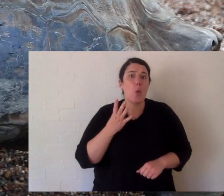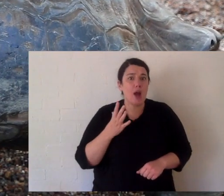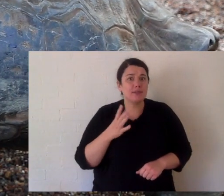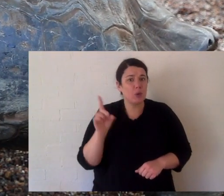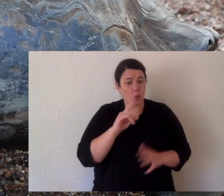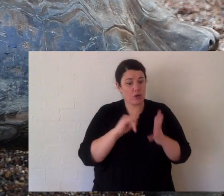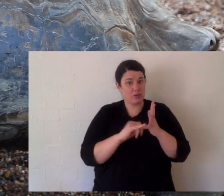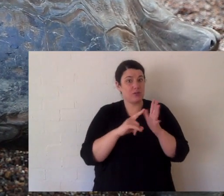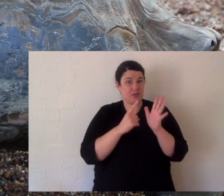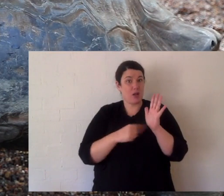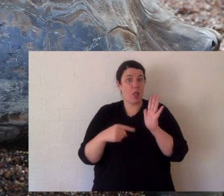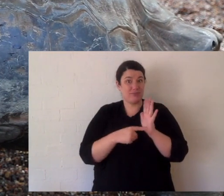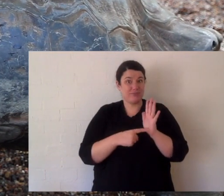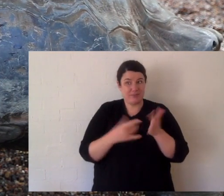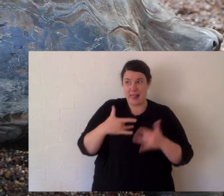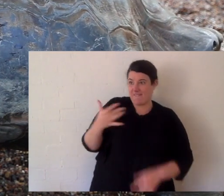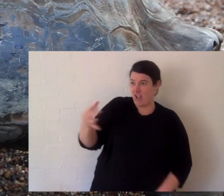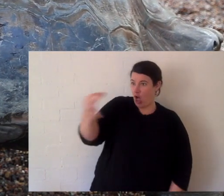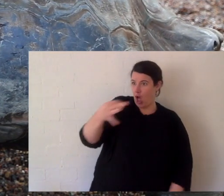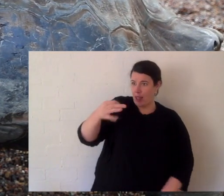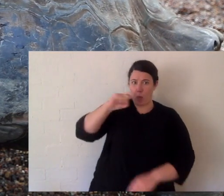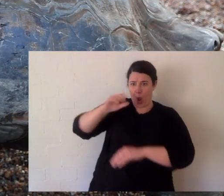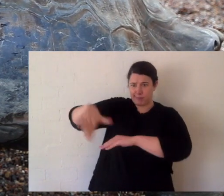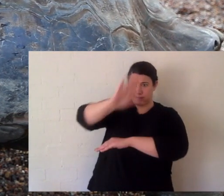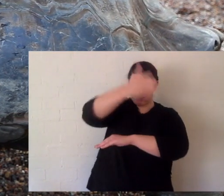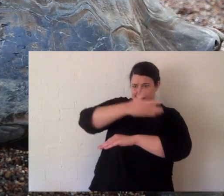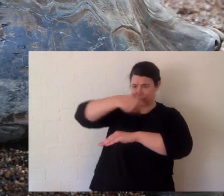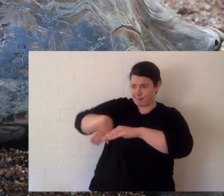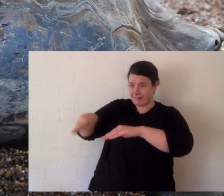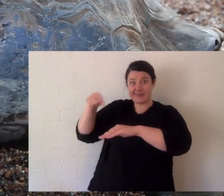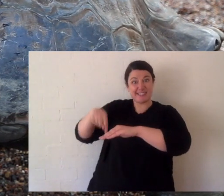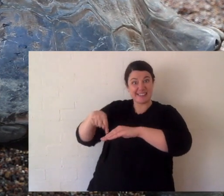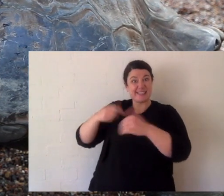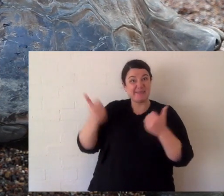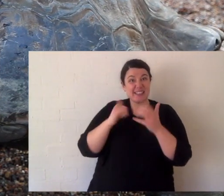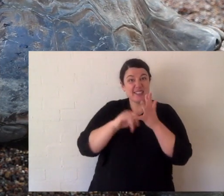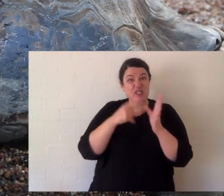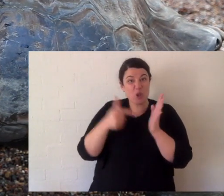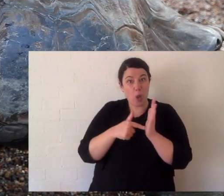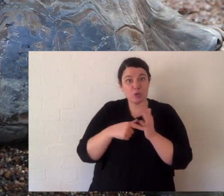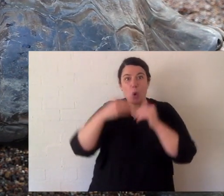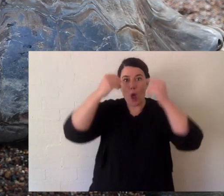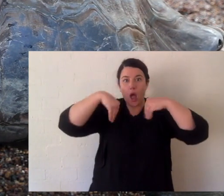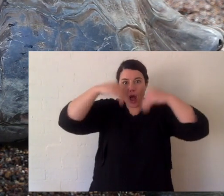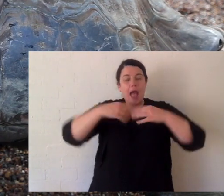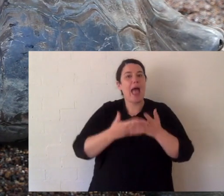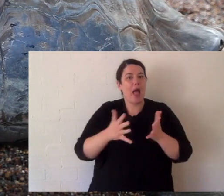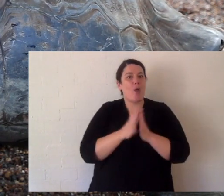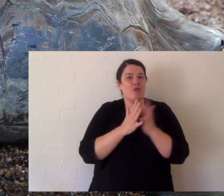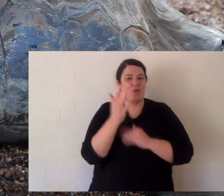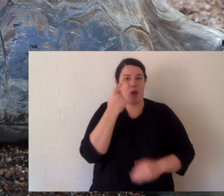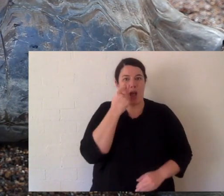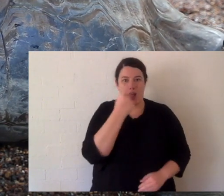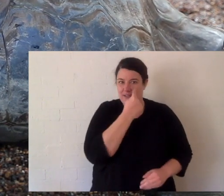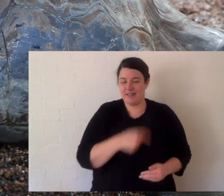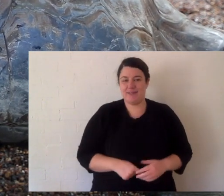actually secrete a bit of salt through their eyes. They live on islands that are in the middle of the ocean, and there's a lot of salt, so they can secrete it through there. Now, it's got